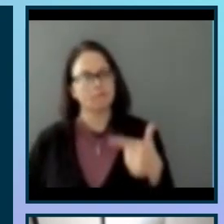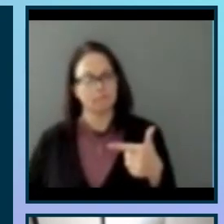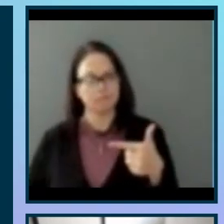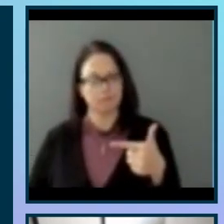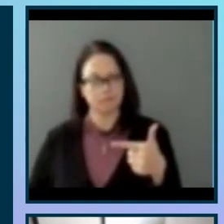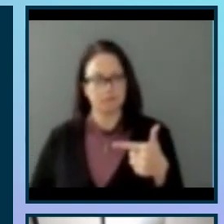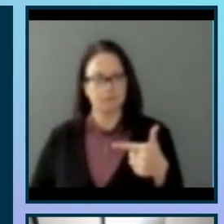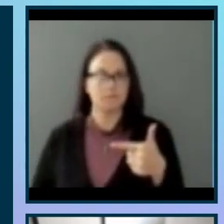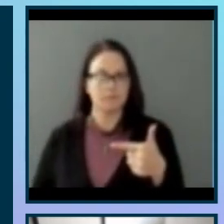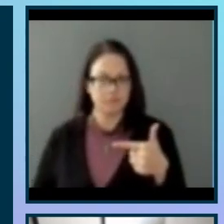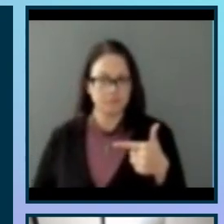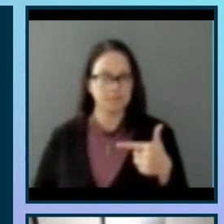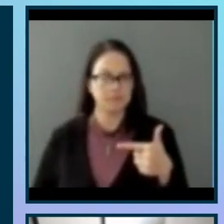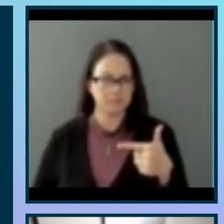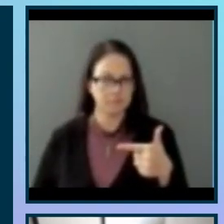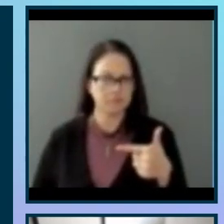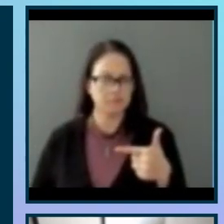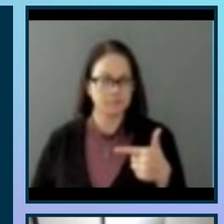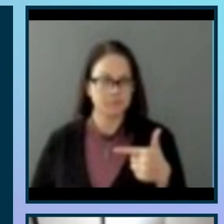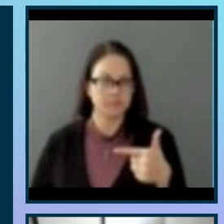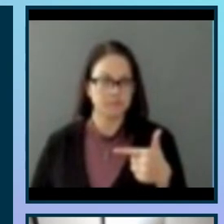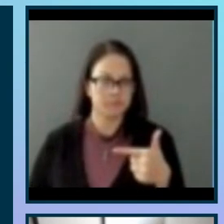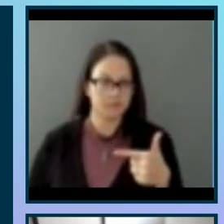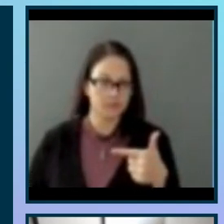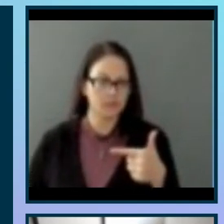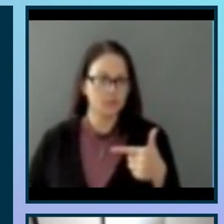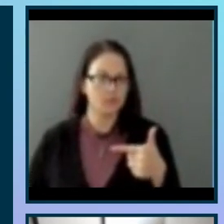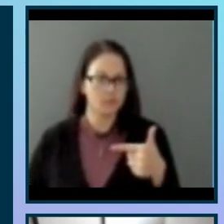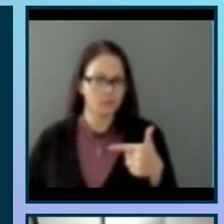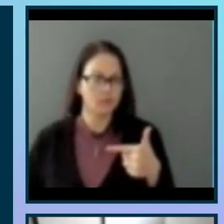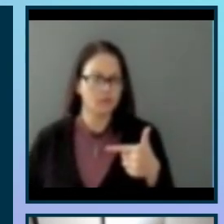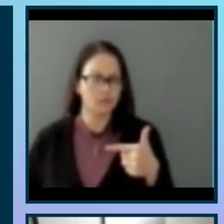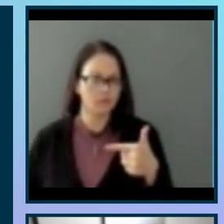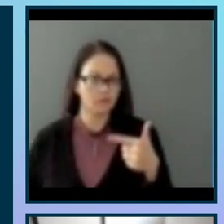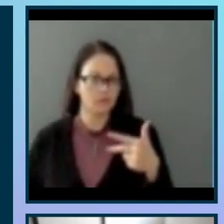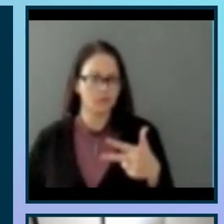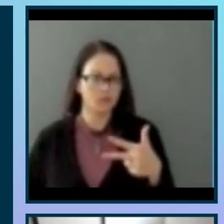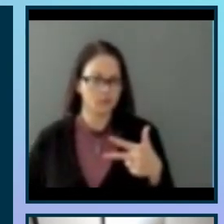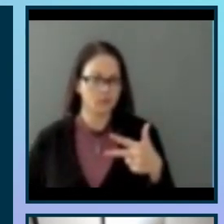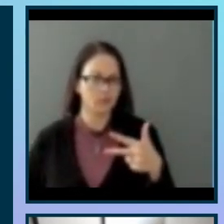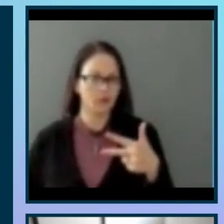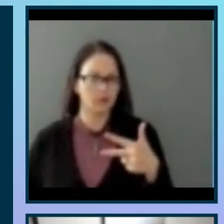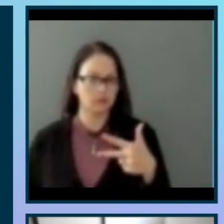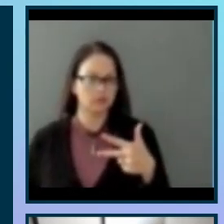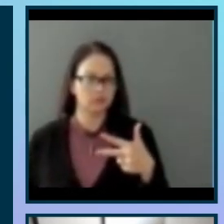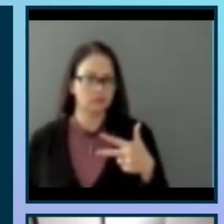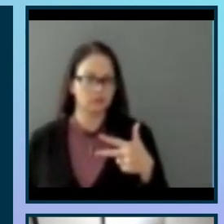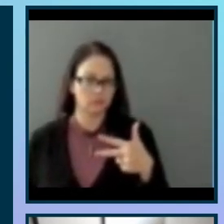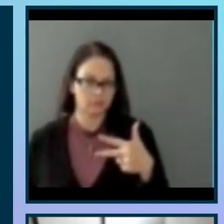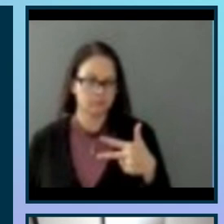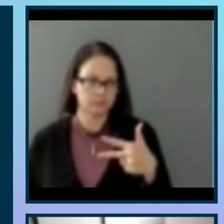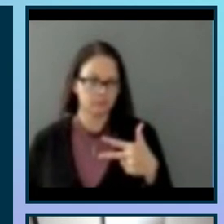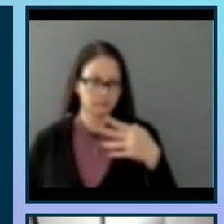phase icons that automatically move to that part of the recording. Adding keyboard shortcuts for field guide